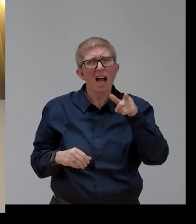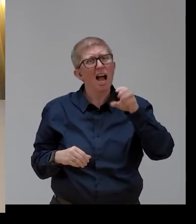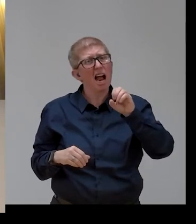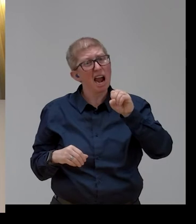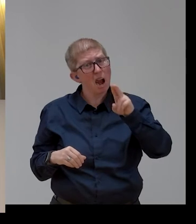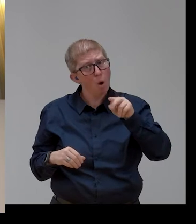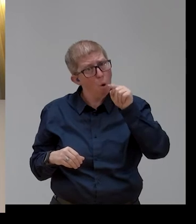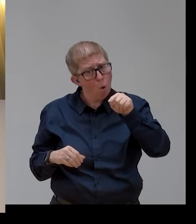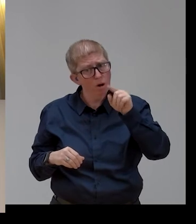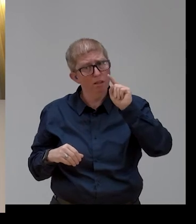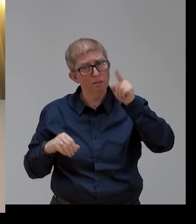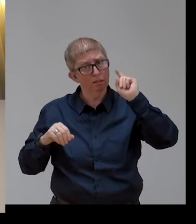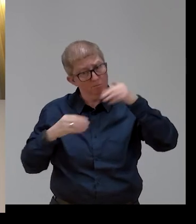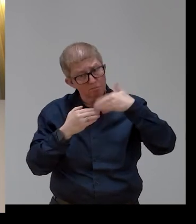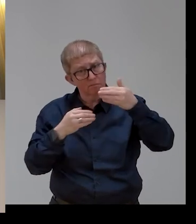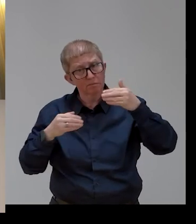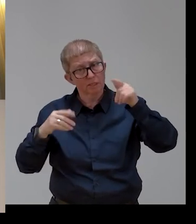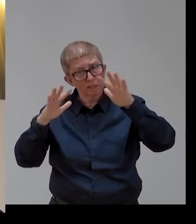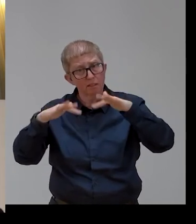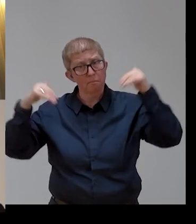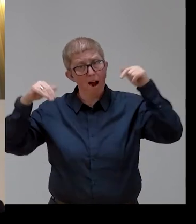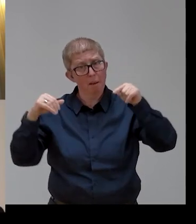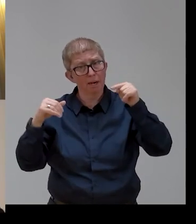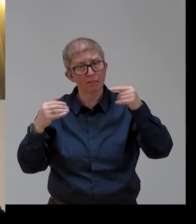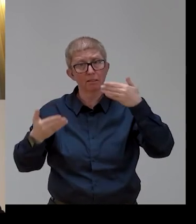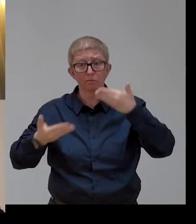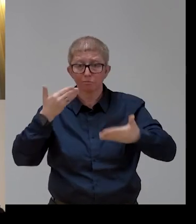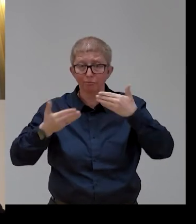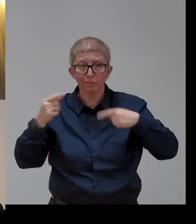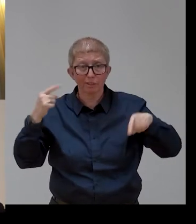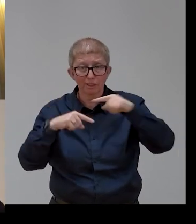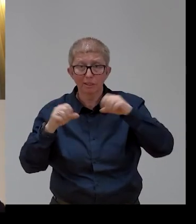Parliament, pushed by the European Parliament? Brando, you have the floor.